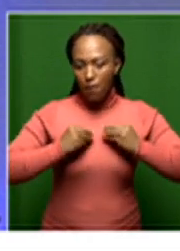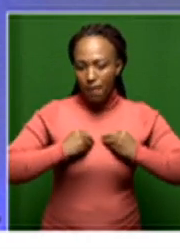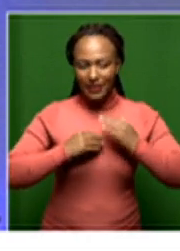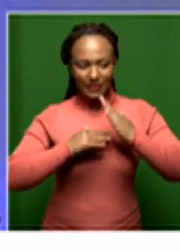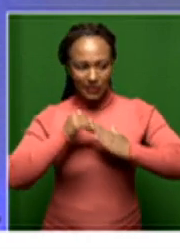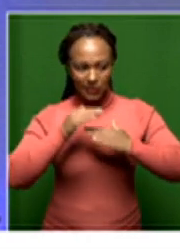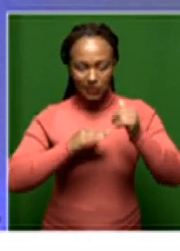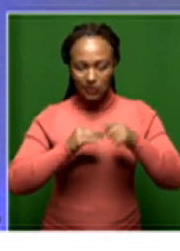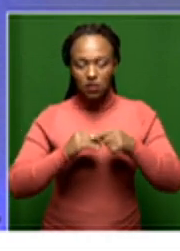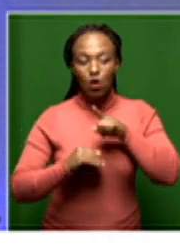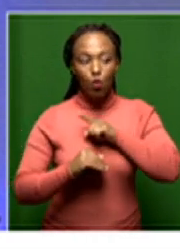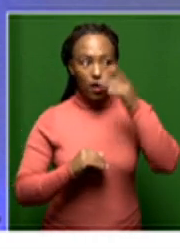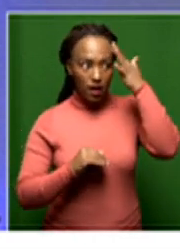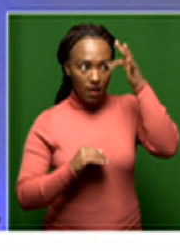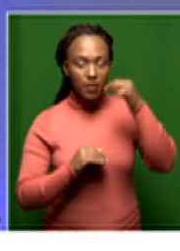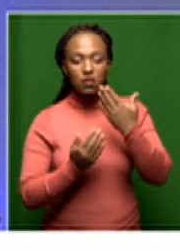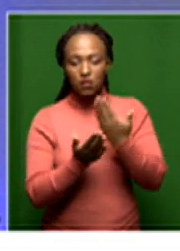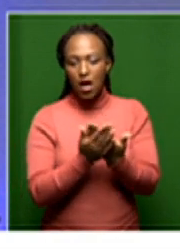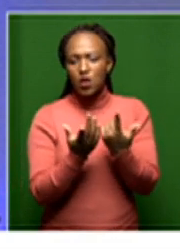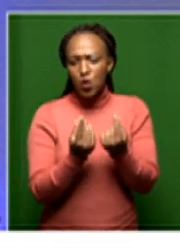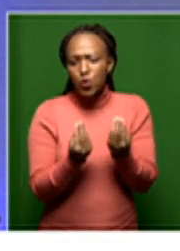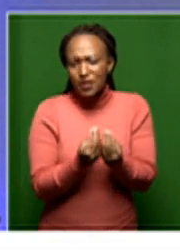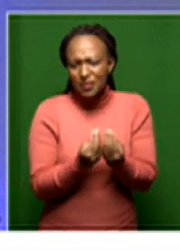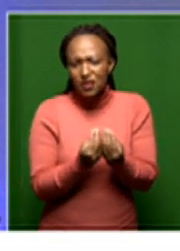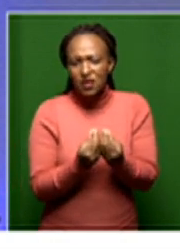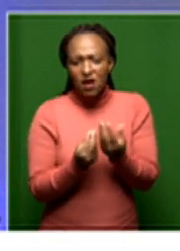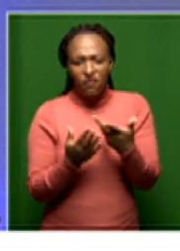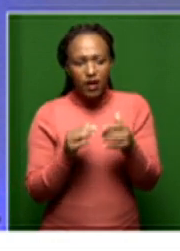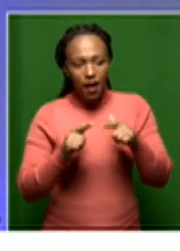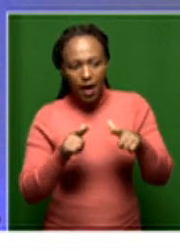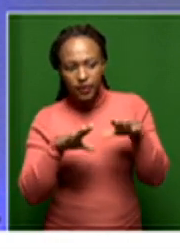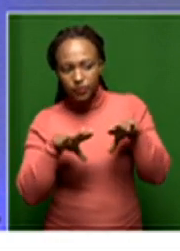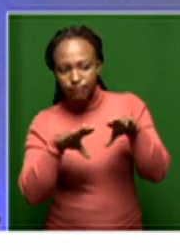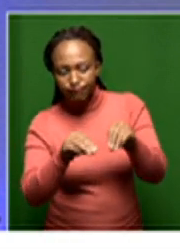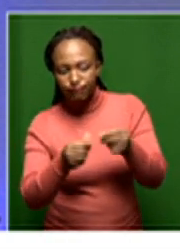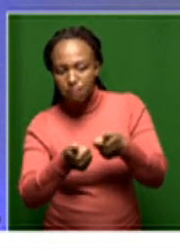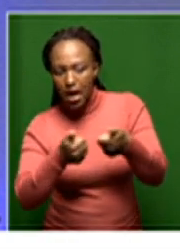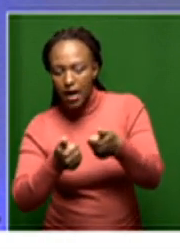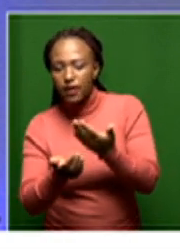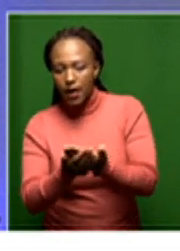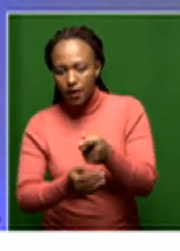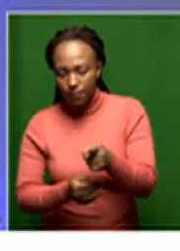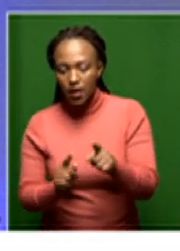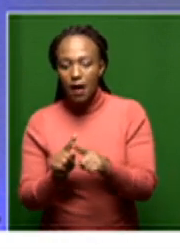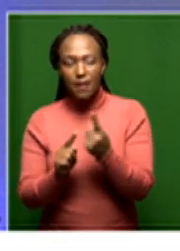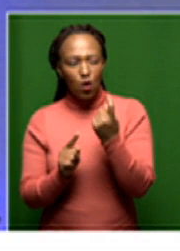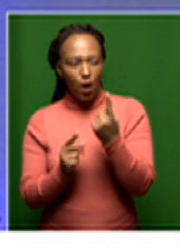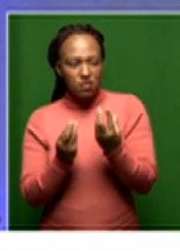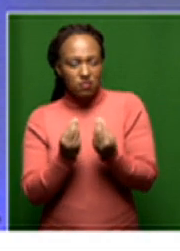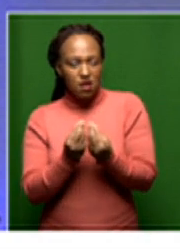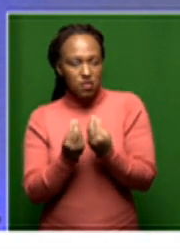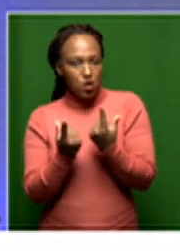duty on the state to take steps towards the redistribution of property. What has slowed down